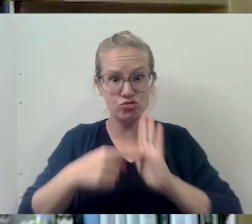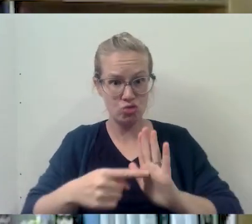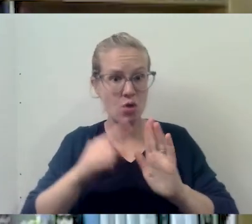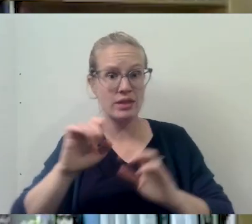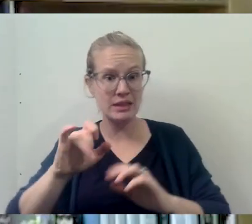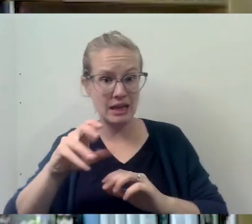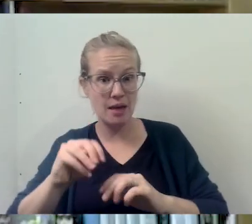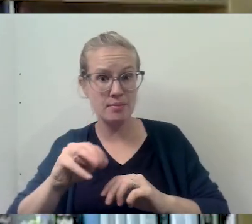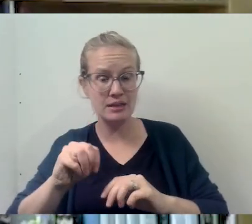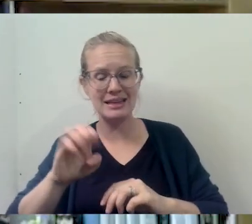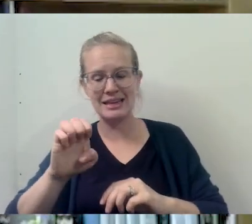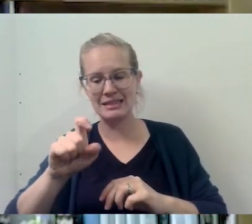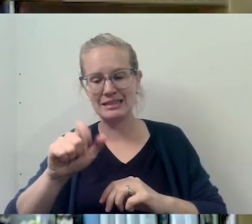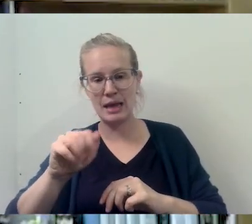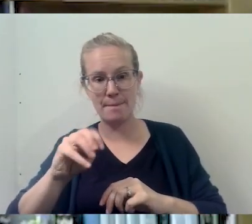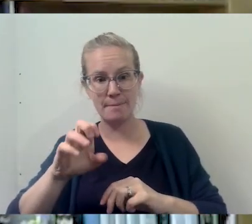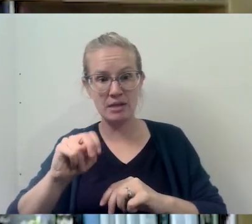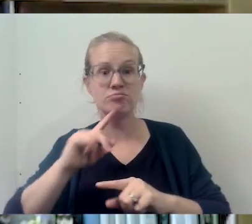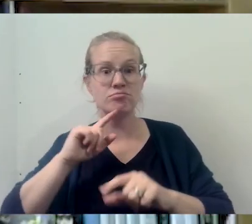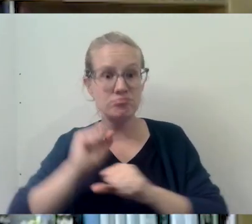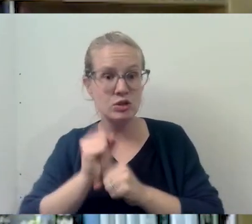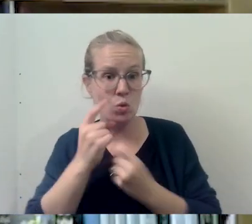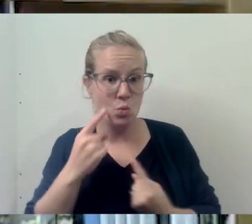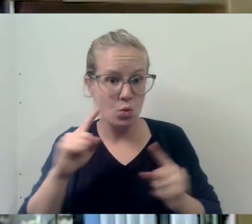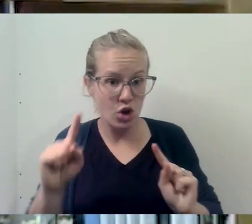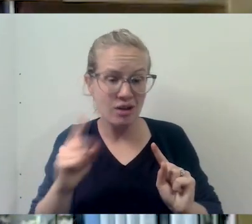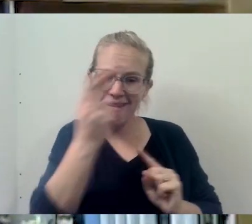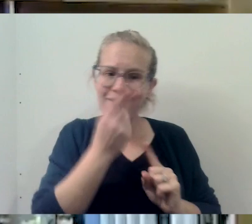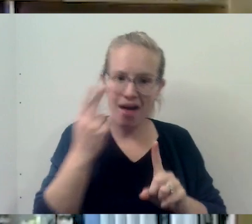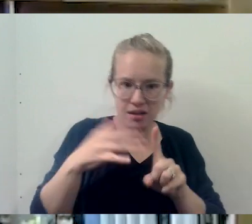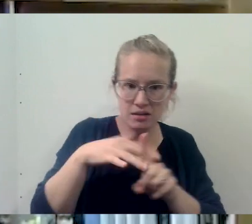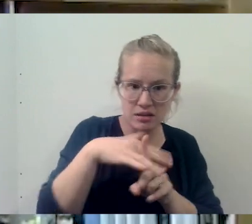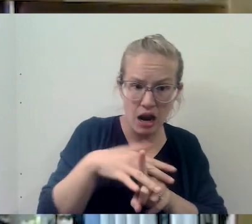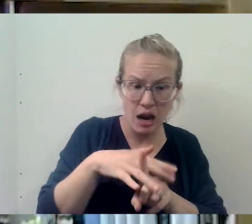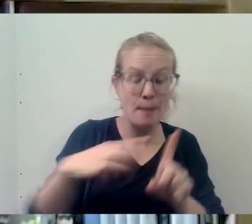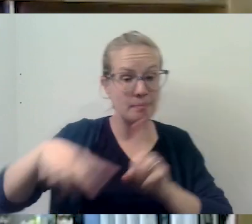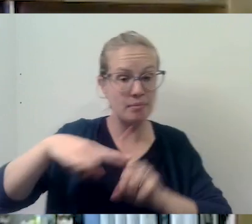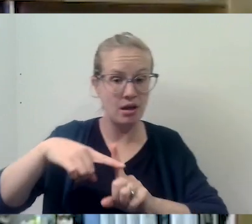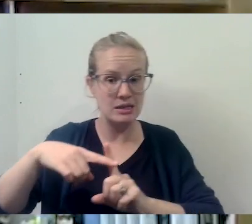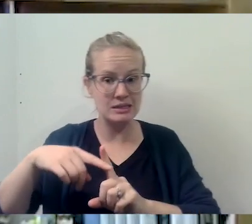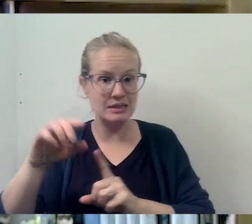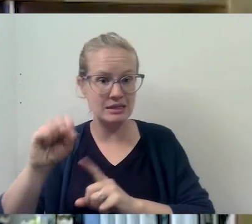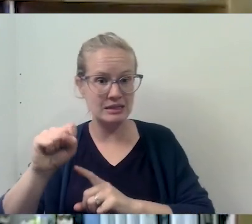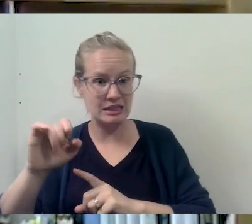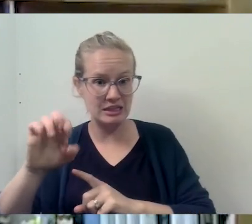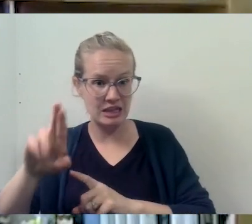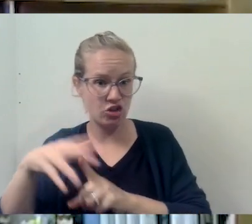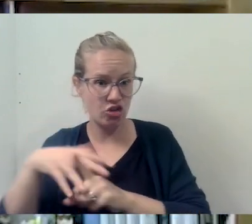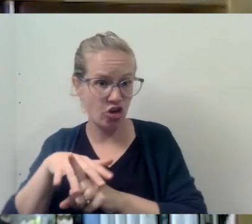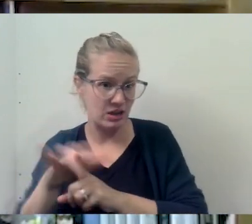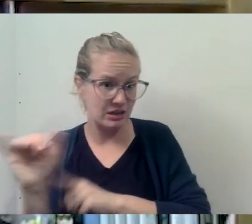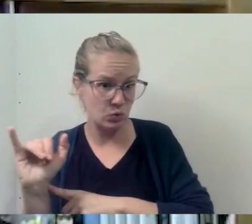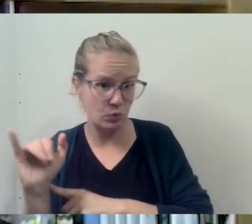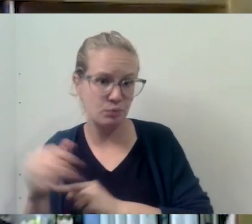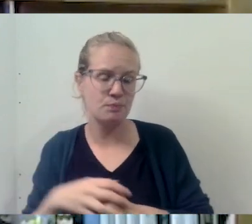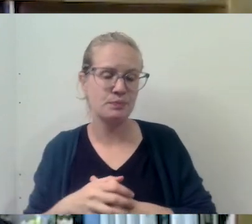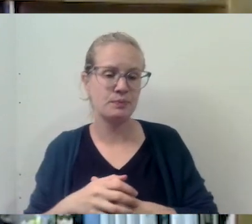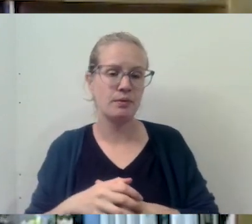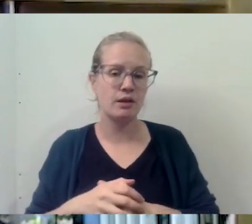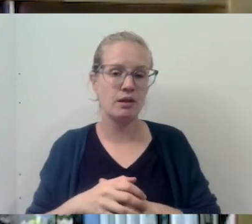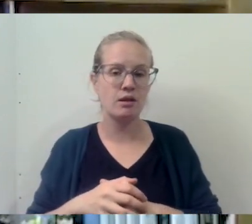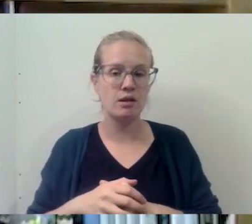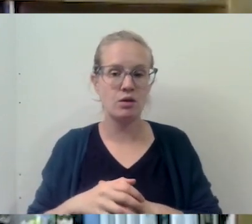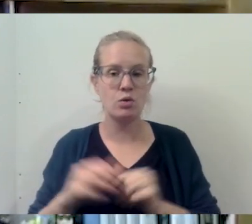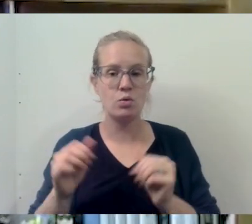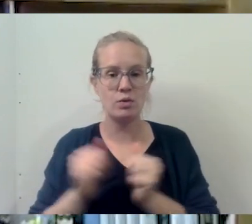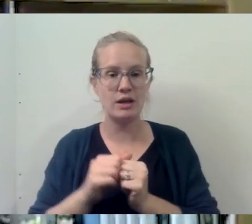actually does work, not only in a, in a Catholic context, but also in a, in a secular context too. Uh, and we're